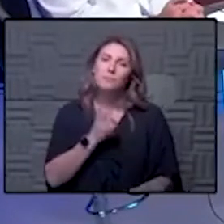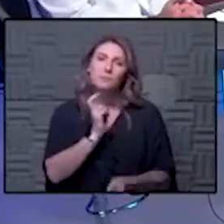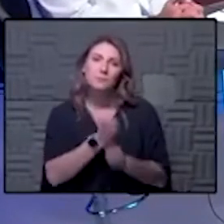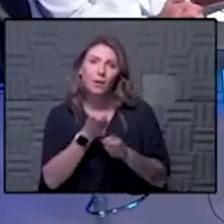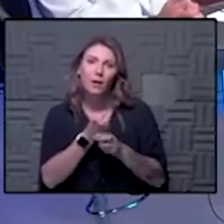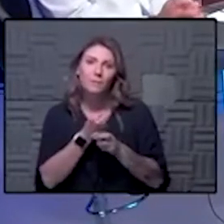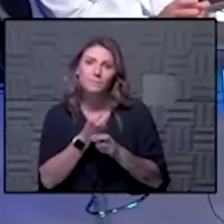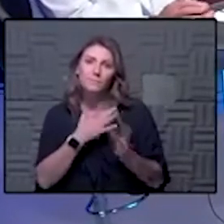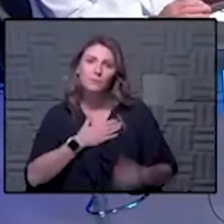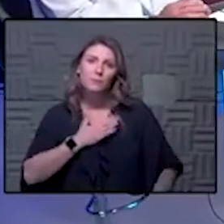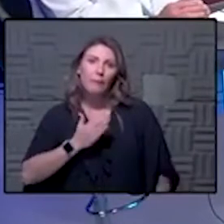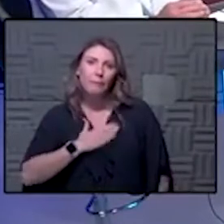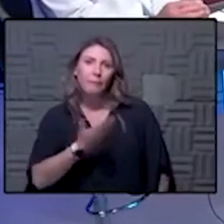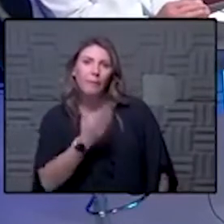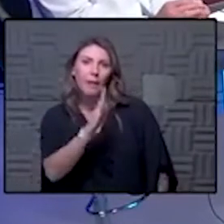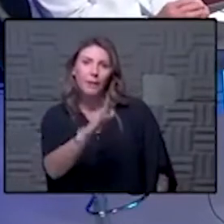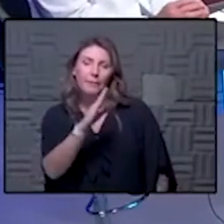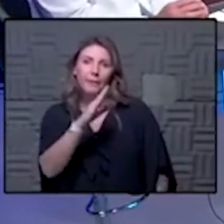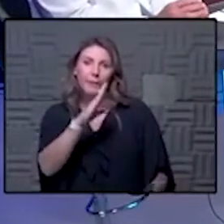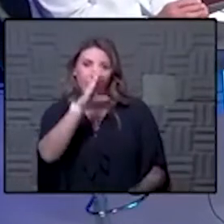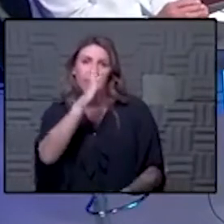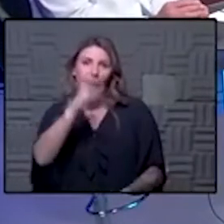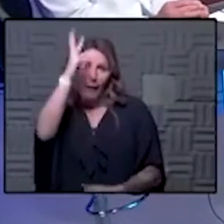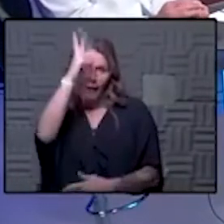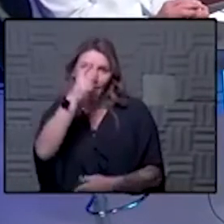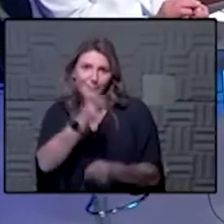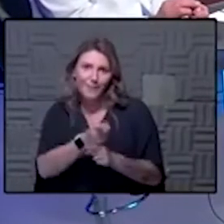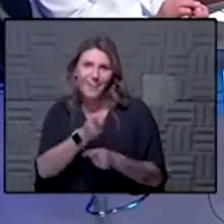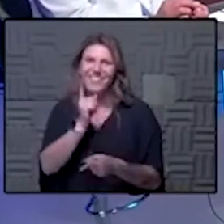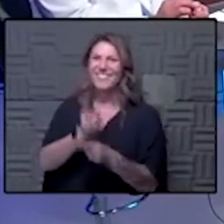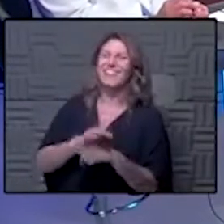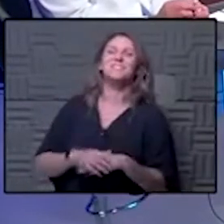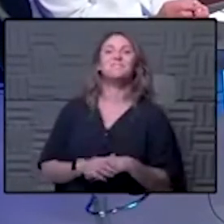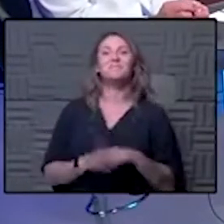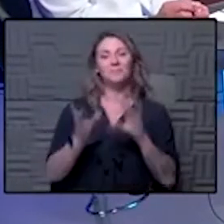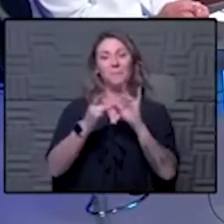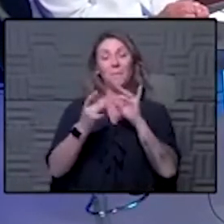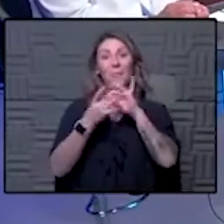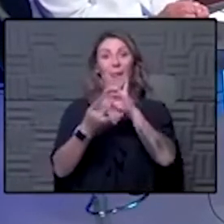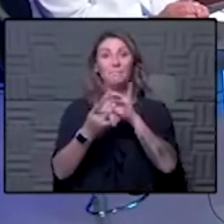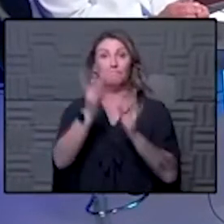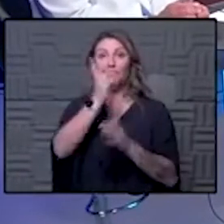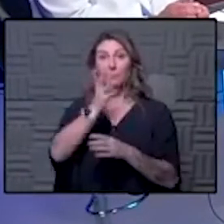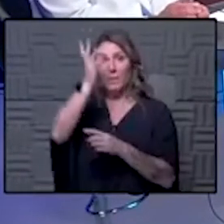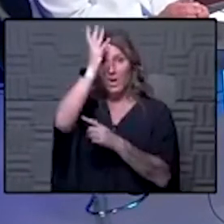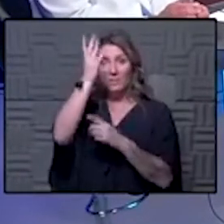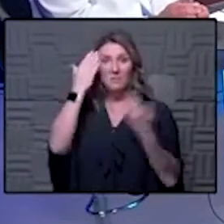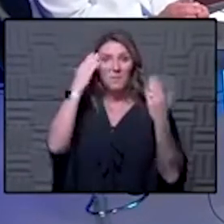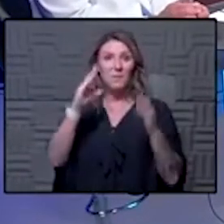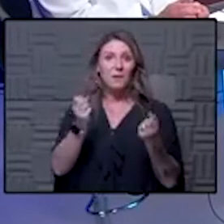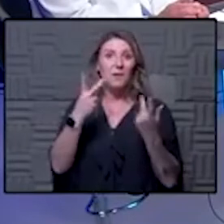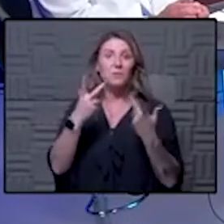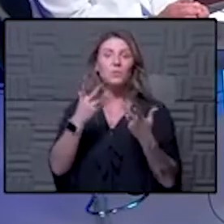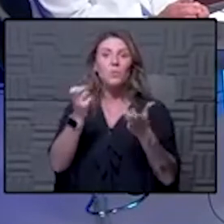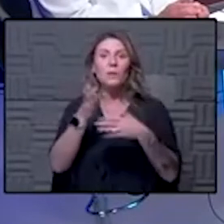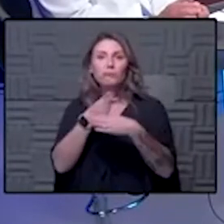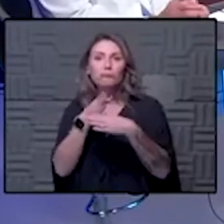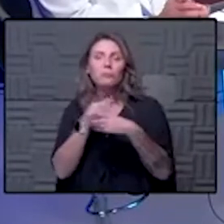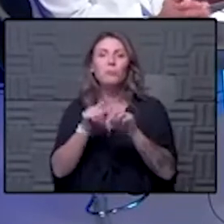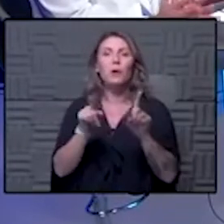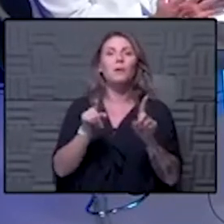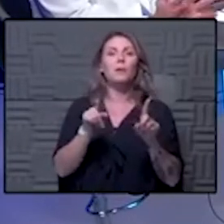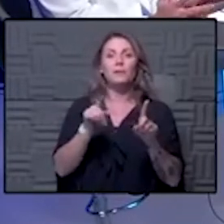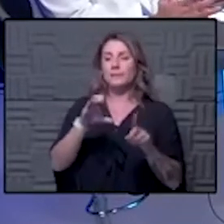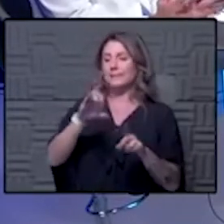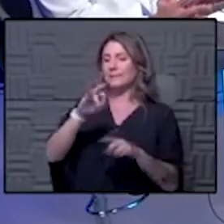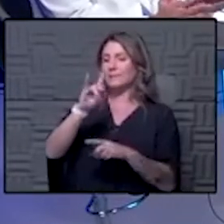again and again right kid that's what i'm thinking okay well kind of speaking about parenting i don't know how much you want to share but cindy would like to